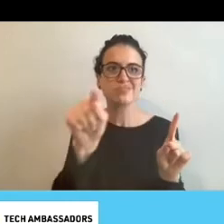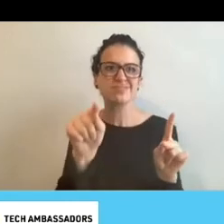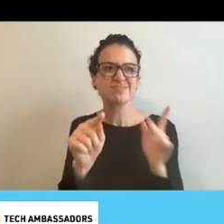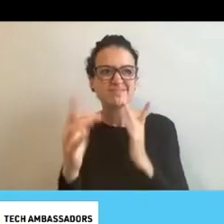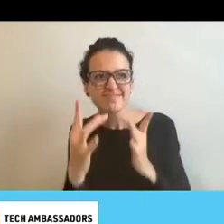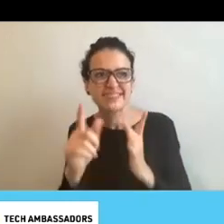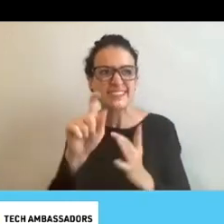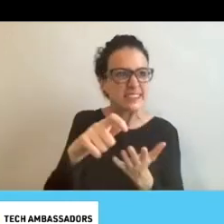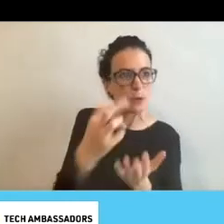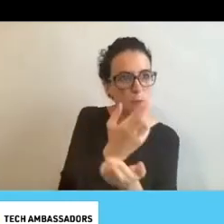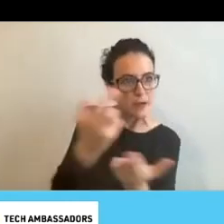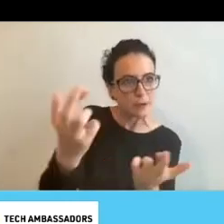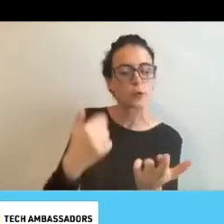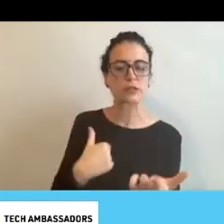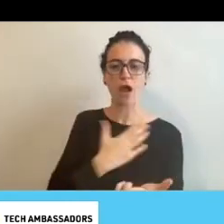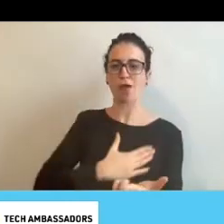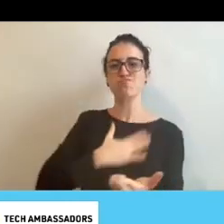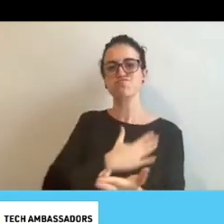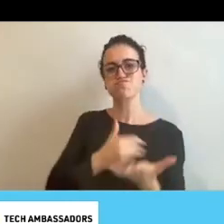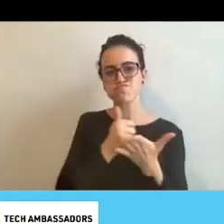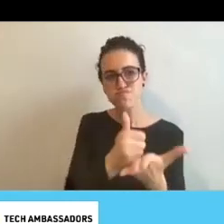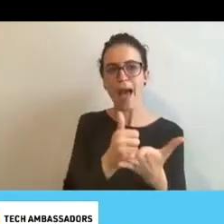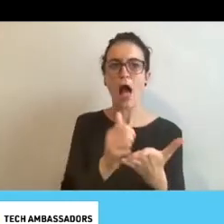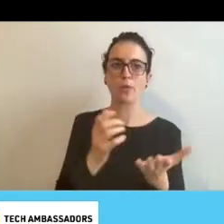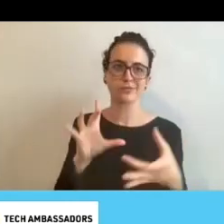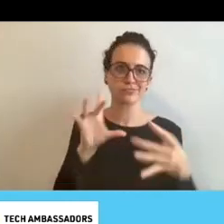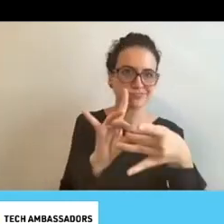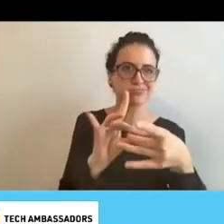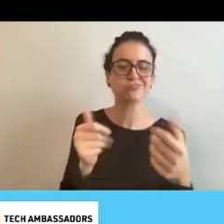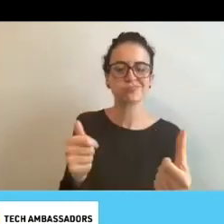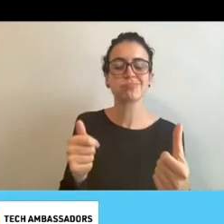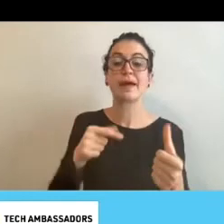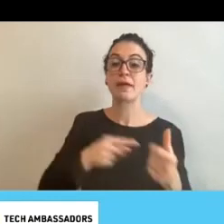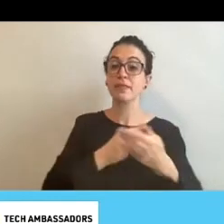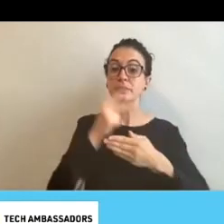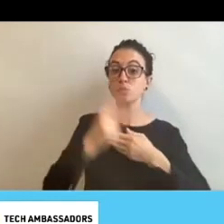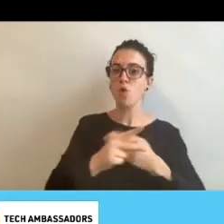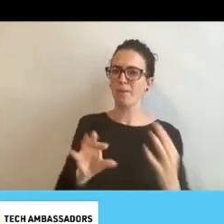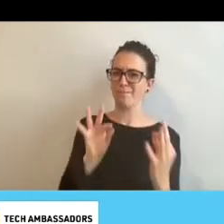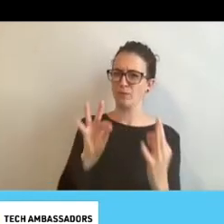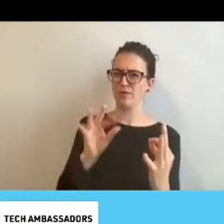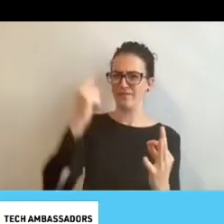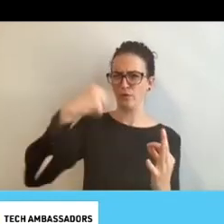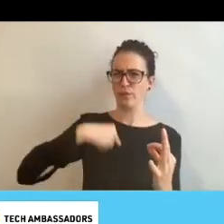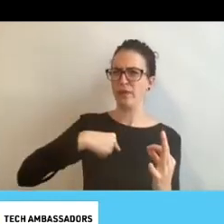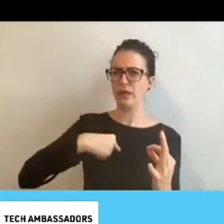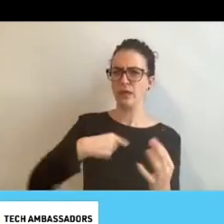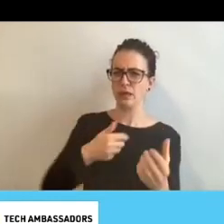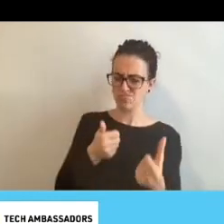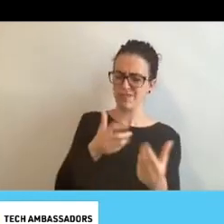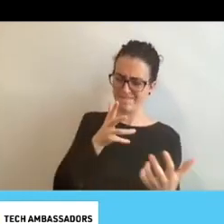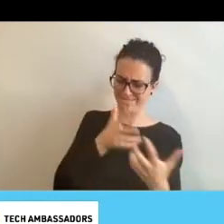use and need. So this program was perfect for me and, you know, I see it